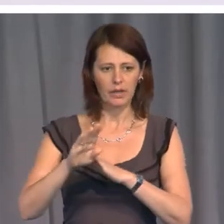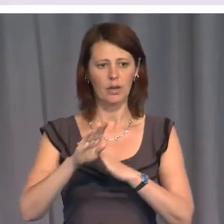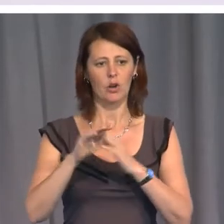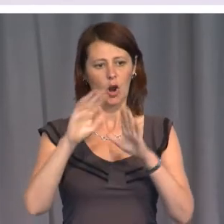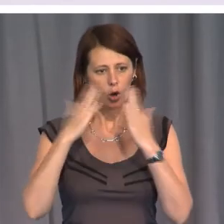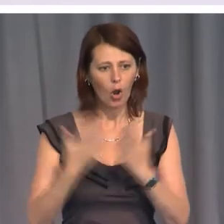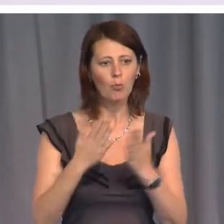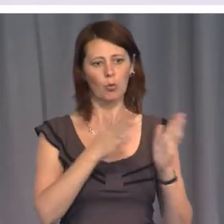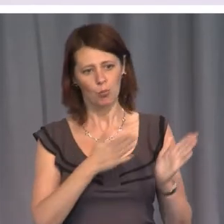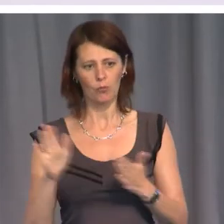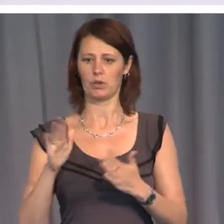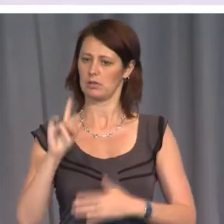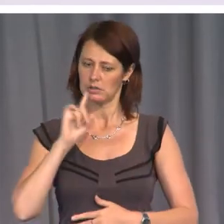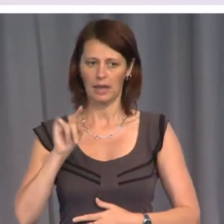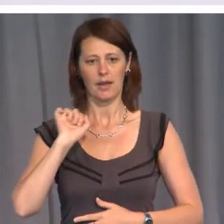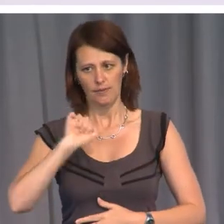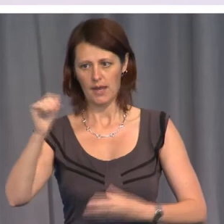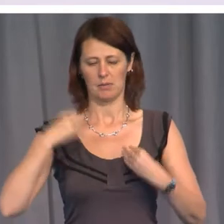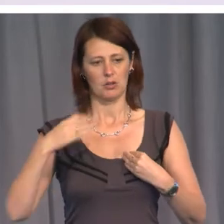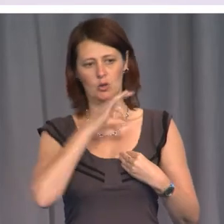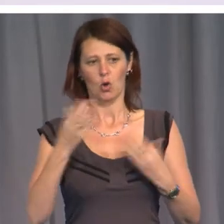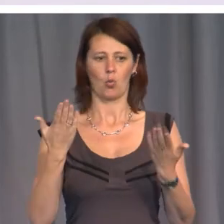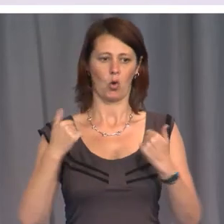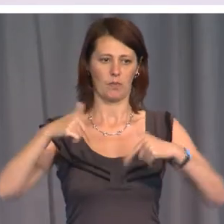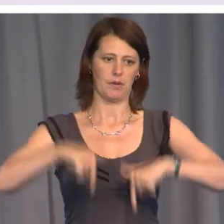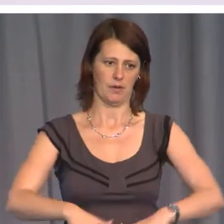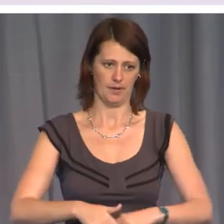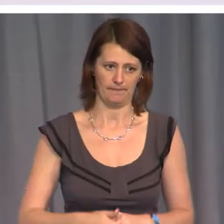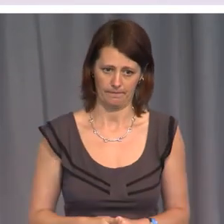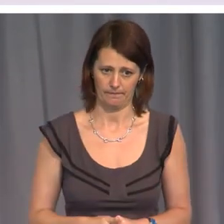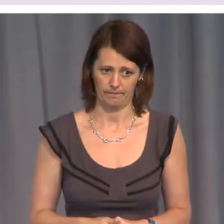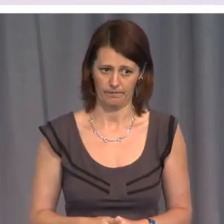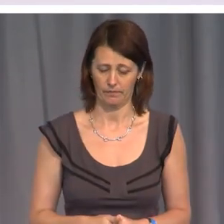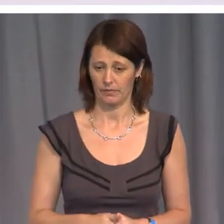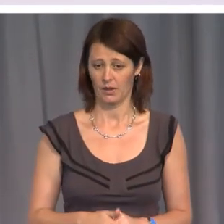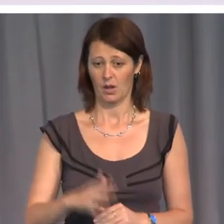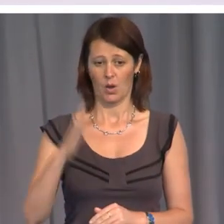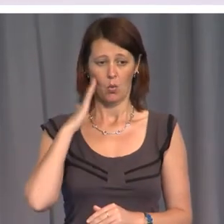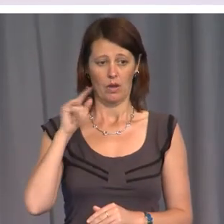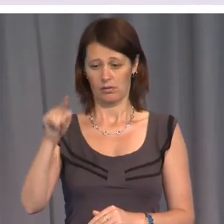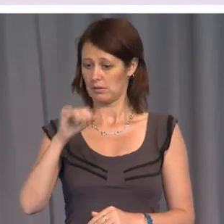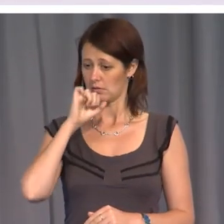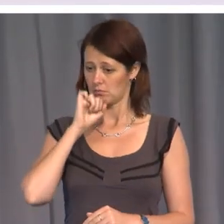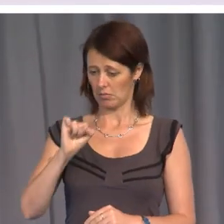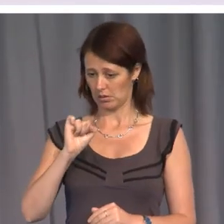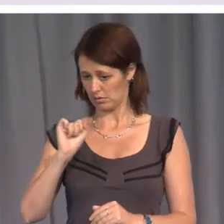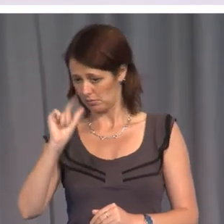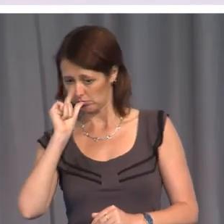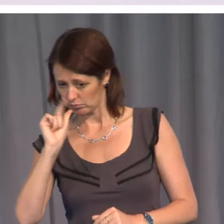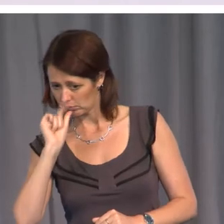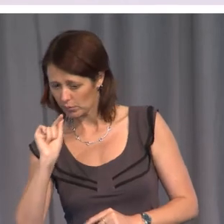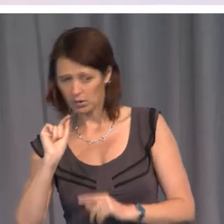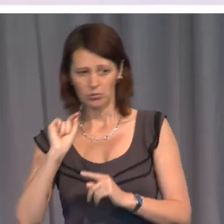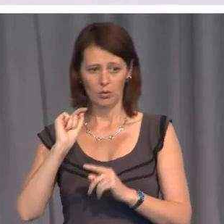that says their business is not welcome here. When these men face the prospect of international